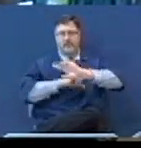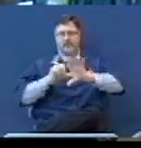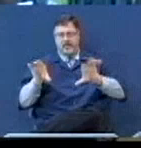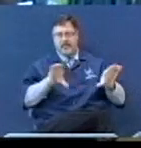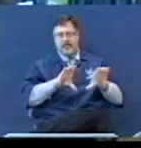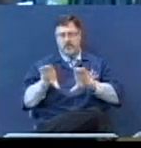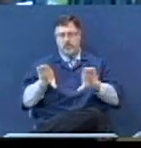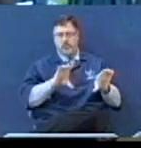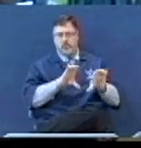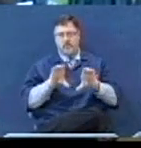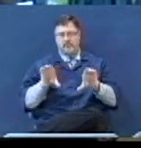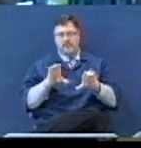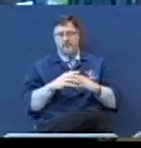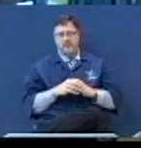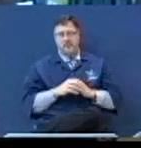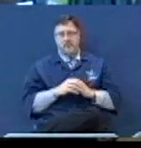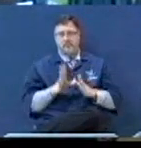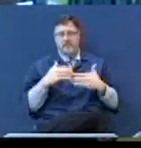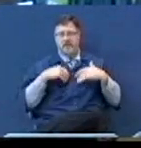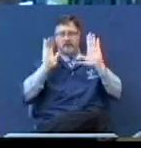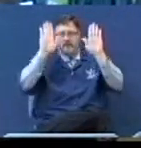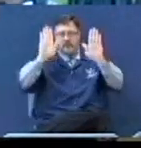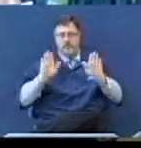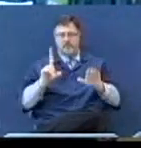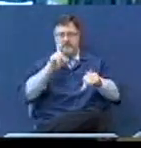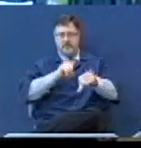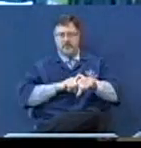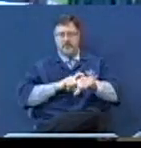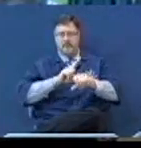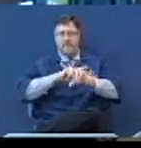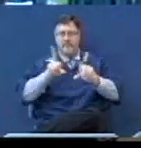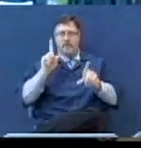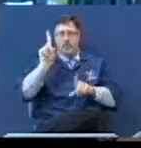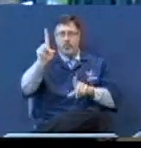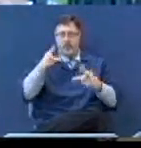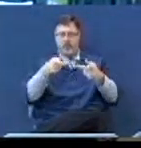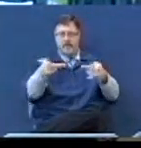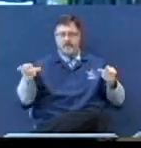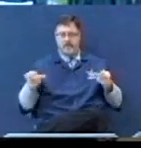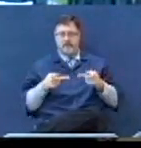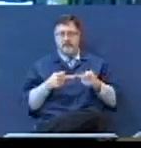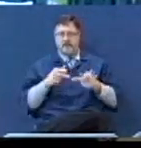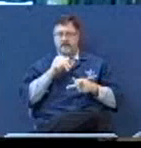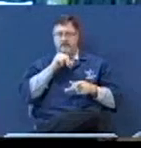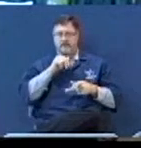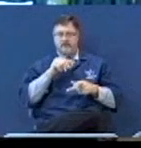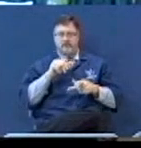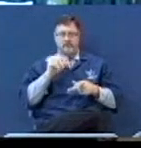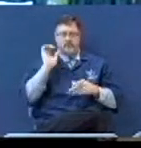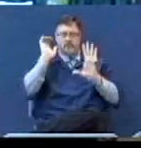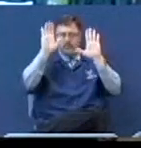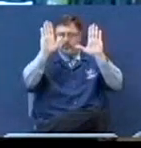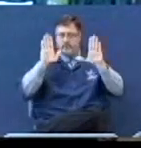do. And we had a wonderful time, but there's one place. There's nothing like the place.